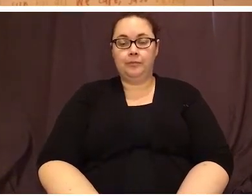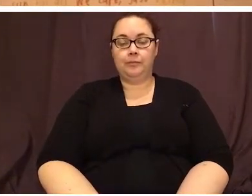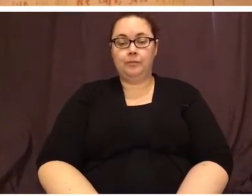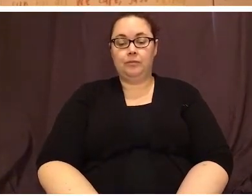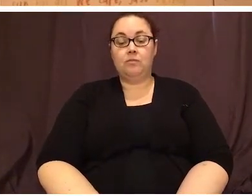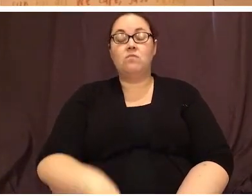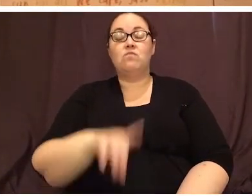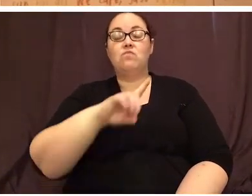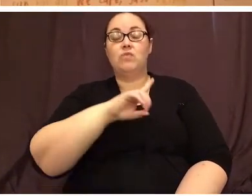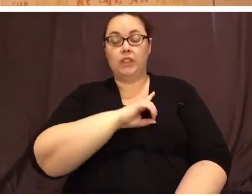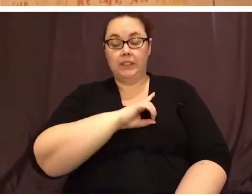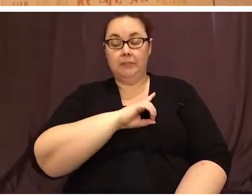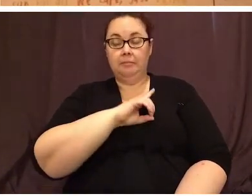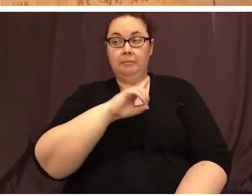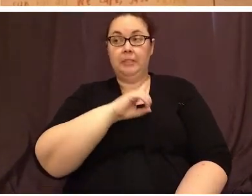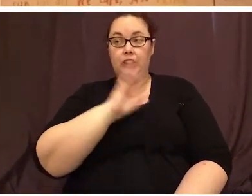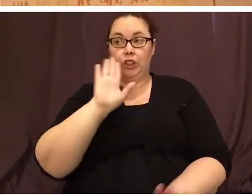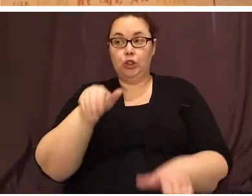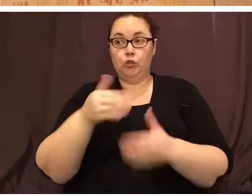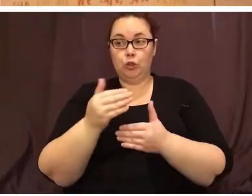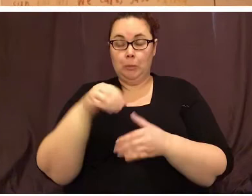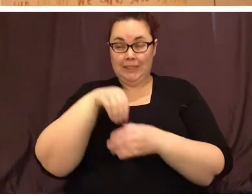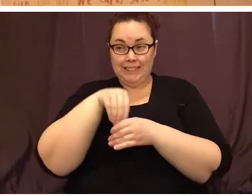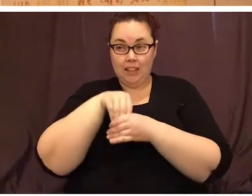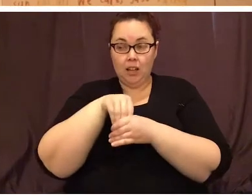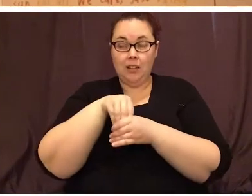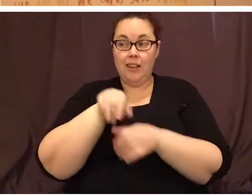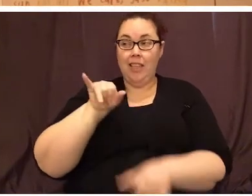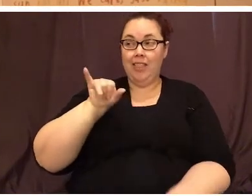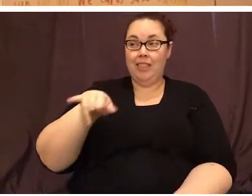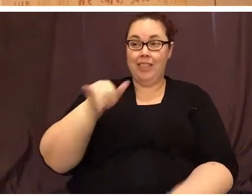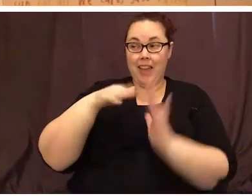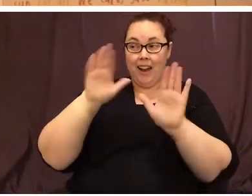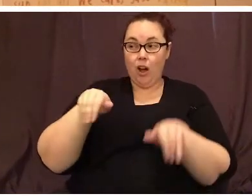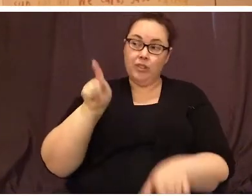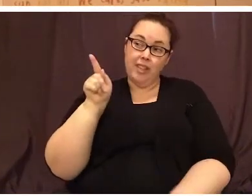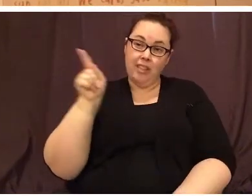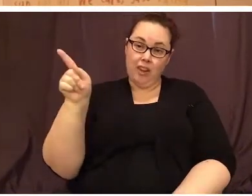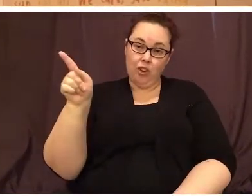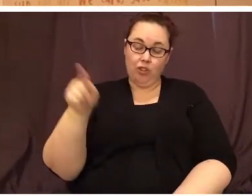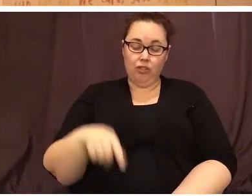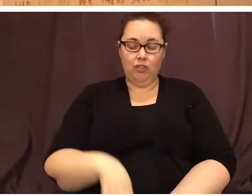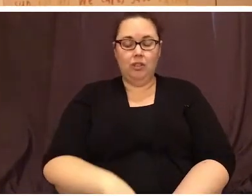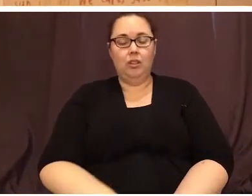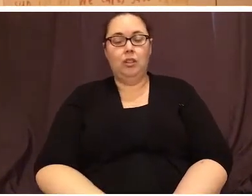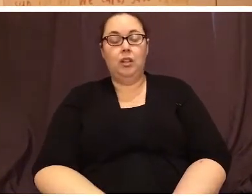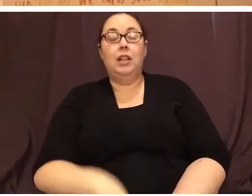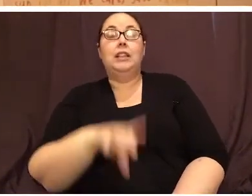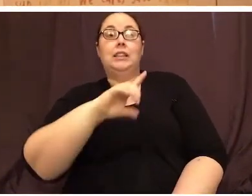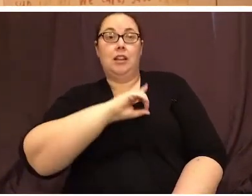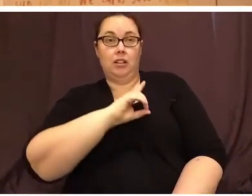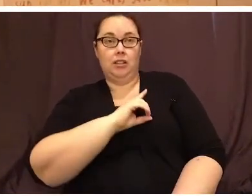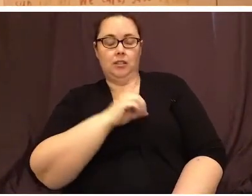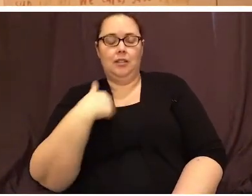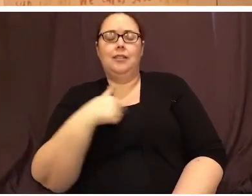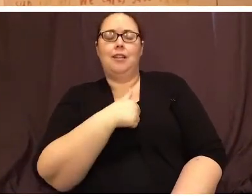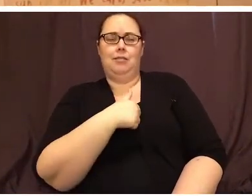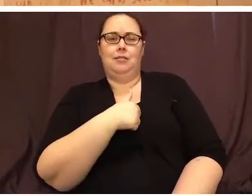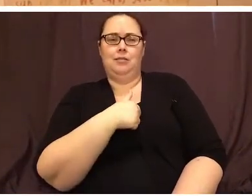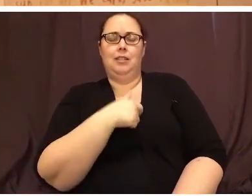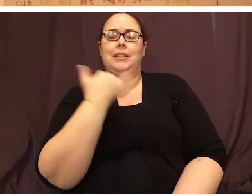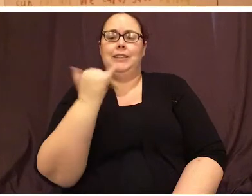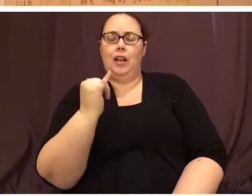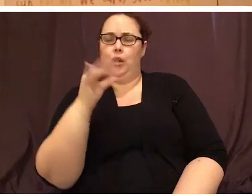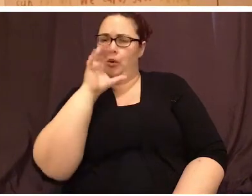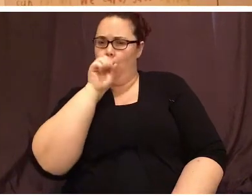Duncan, Duncan's room inside. That house, there. Duncan, it's us, yellow and